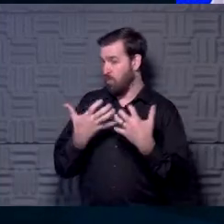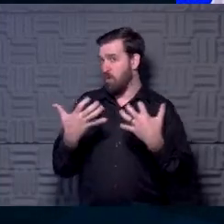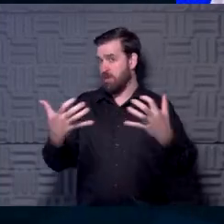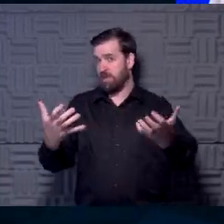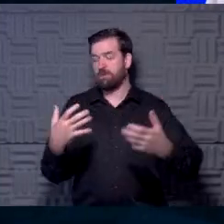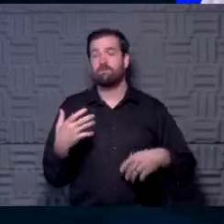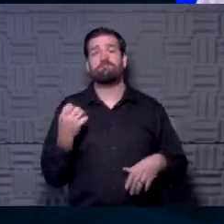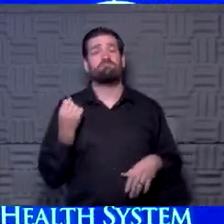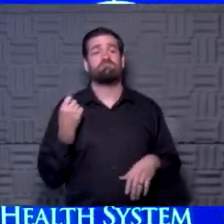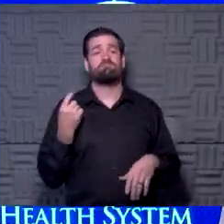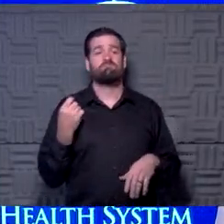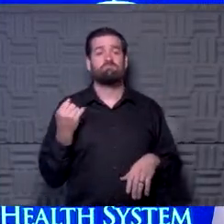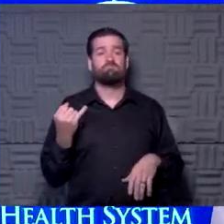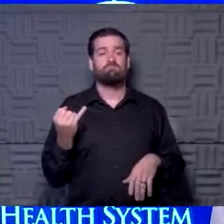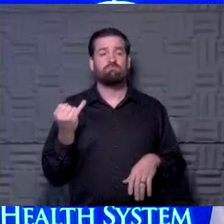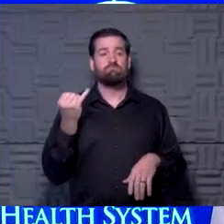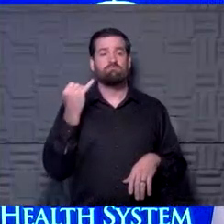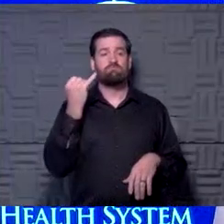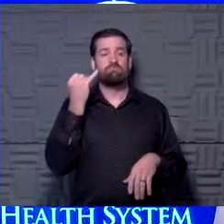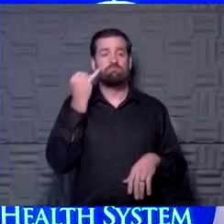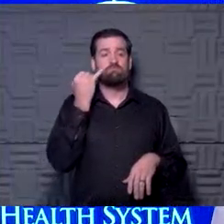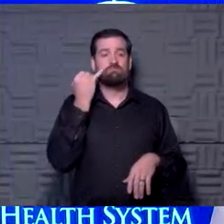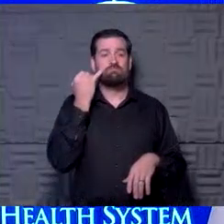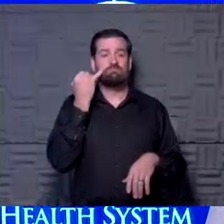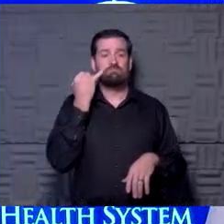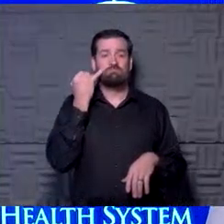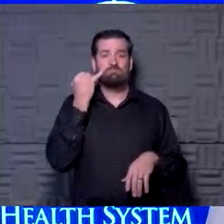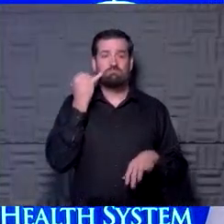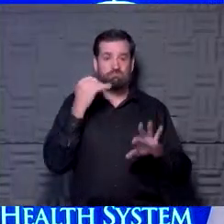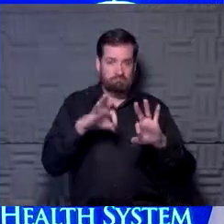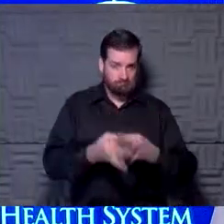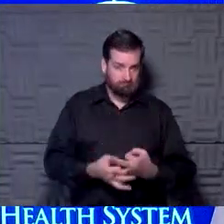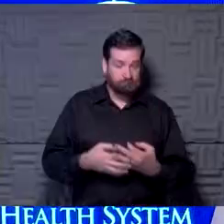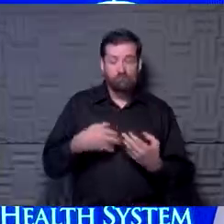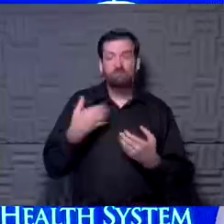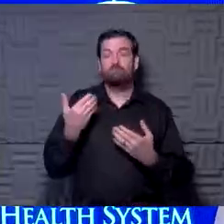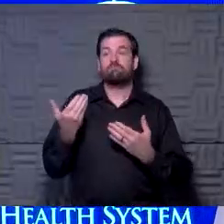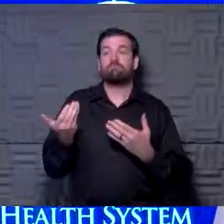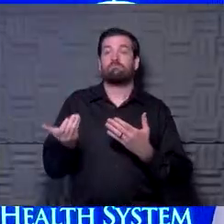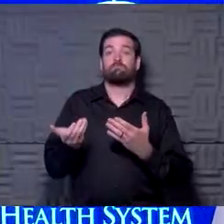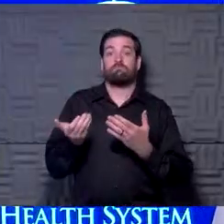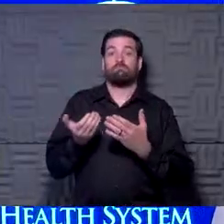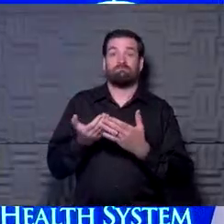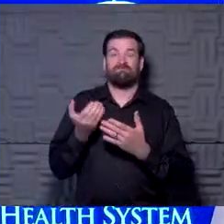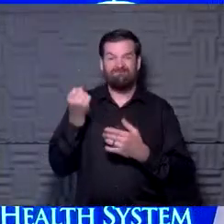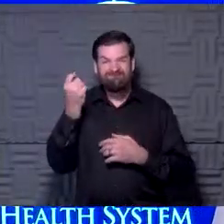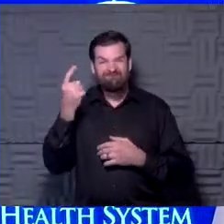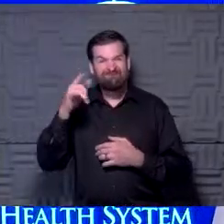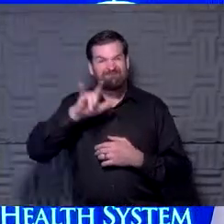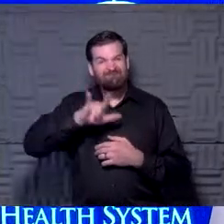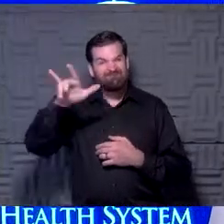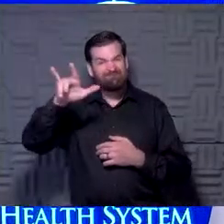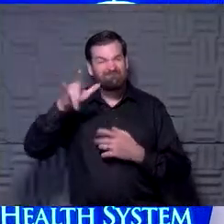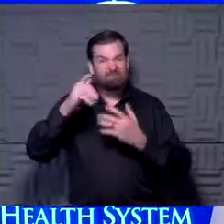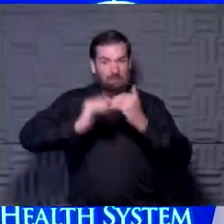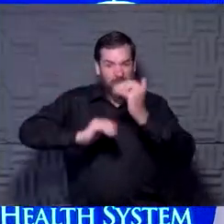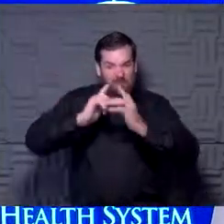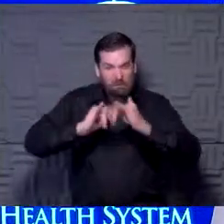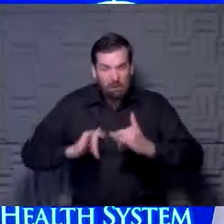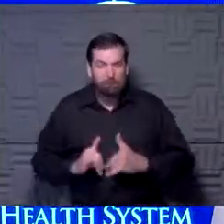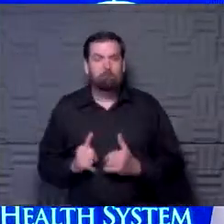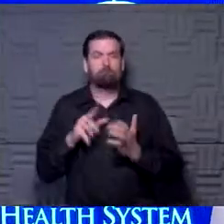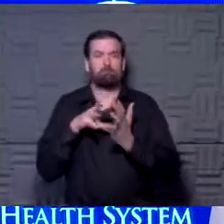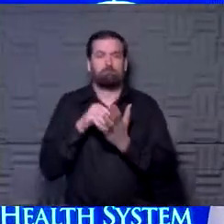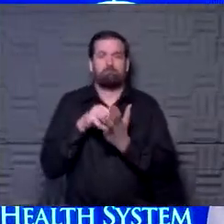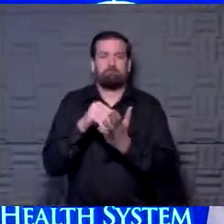that this is a relatively new finding. And one of the problems in a pandemic is that as you fly that plane trying to build it, you learn new things.